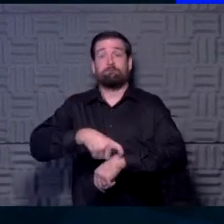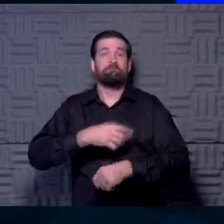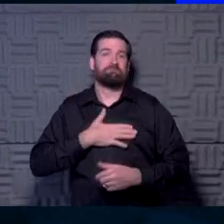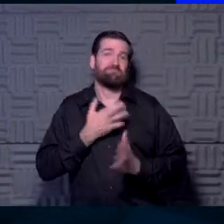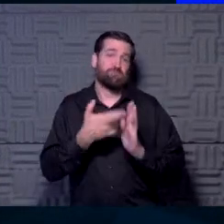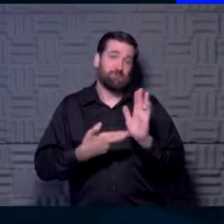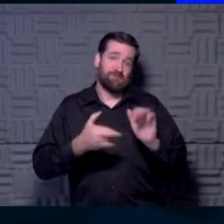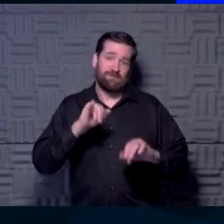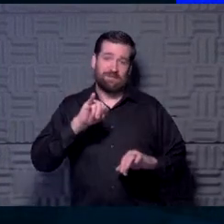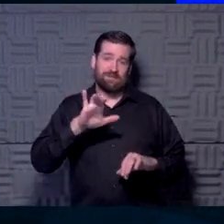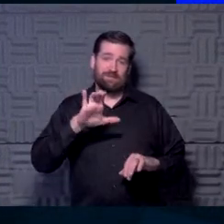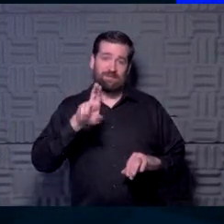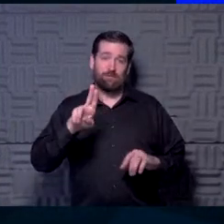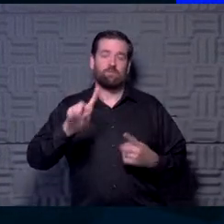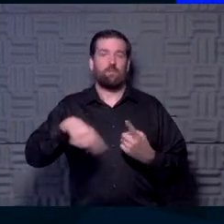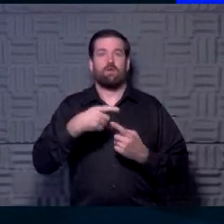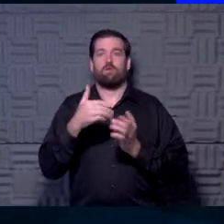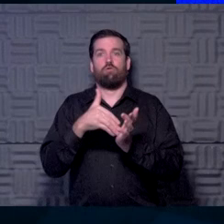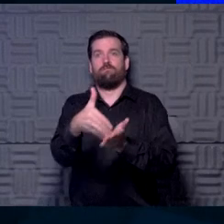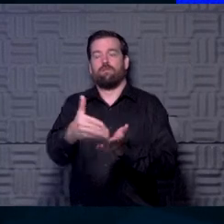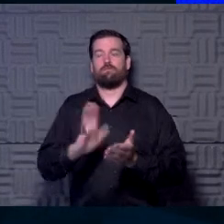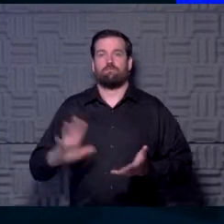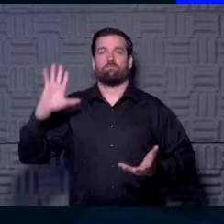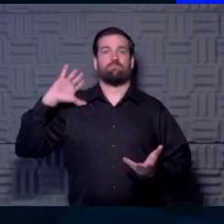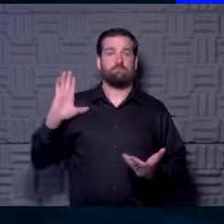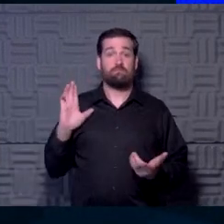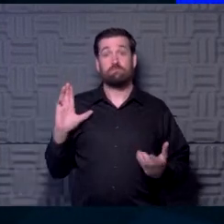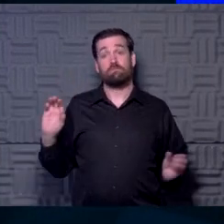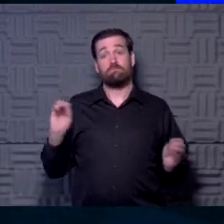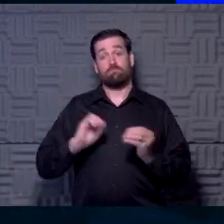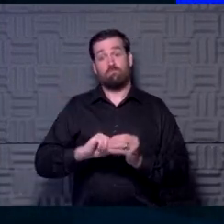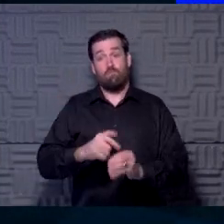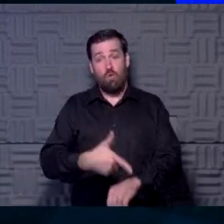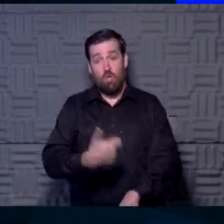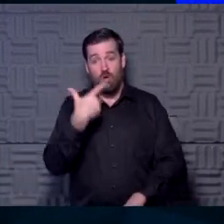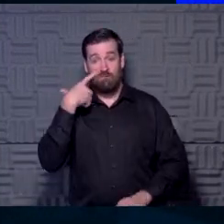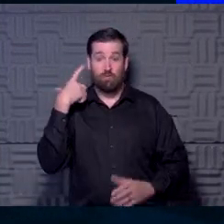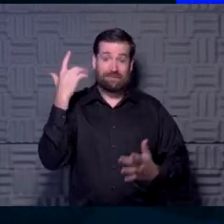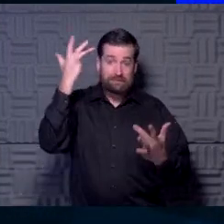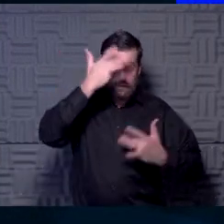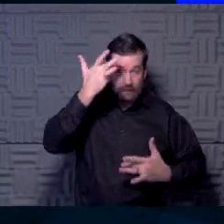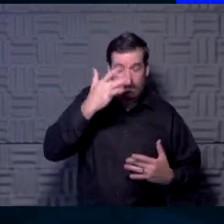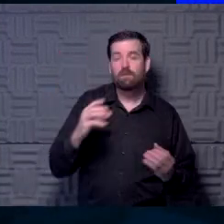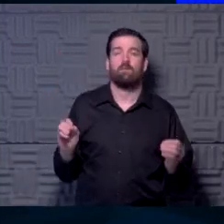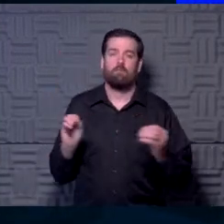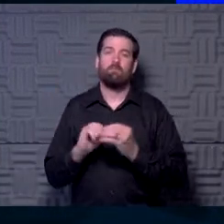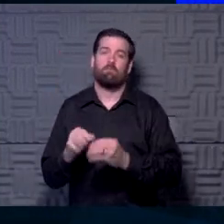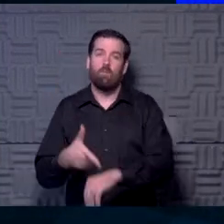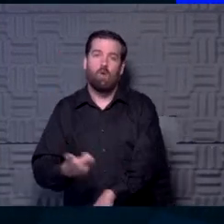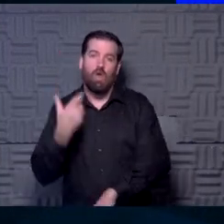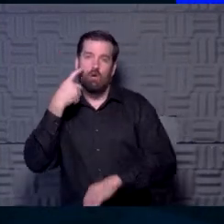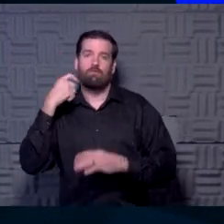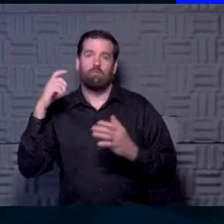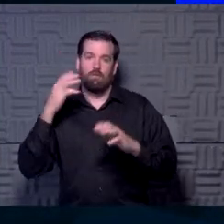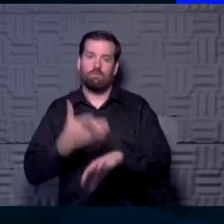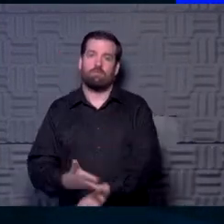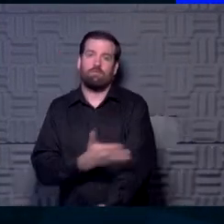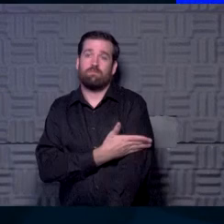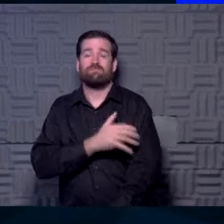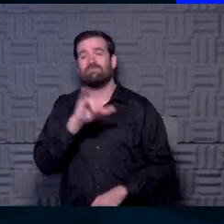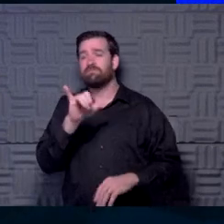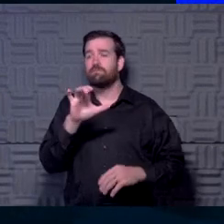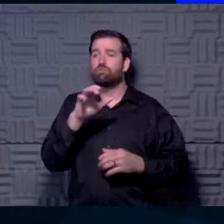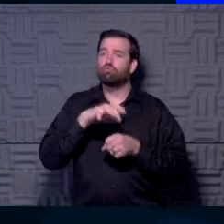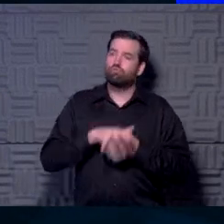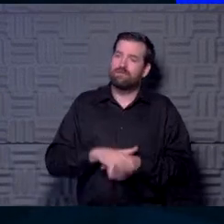ICU back when I did that a lot. The longer it takes somebody to get sick, the longer it takes them to recover. And like a stress fracture, it just takes a